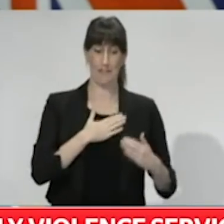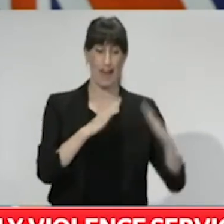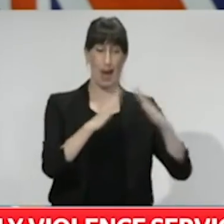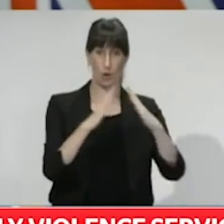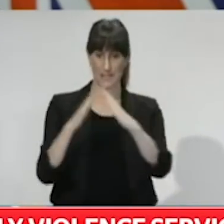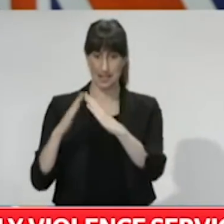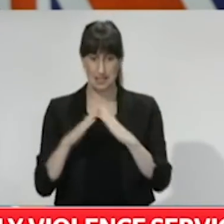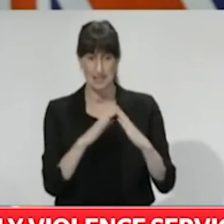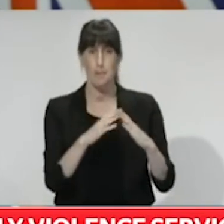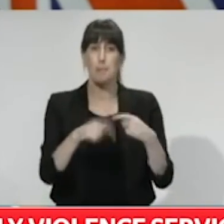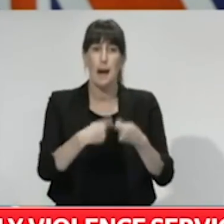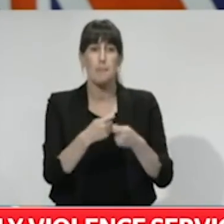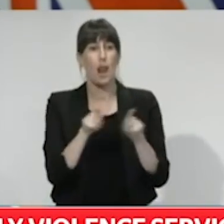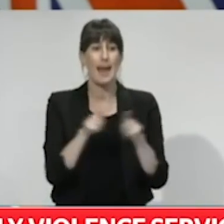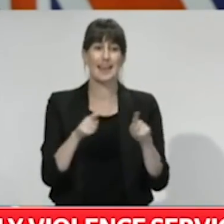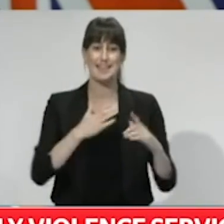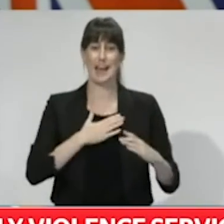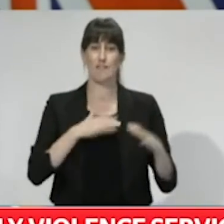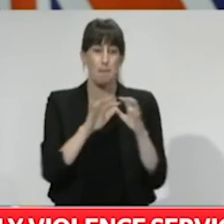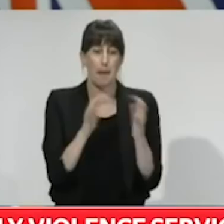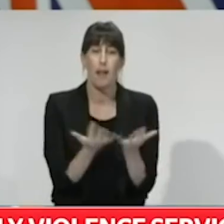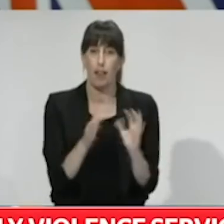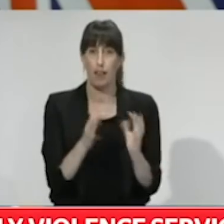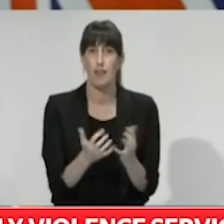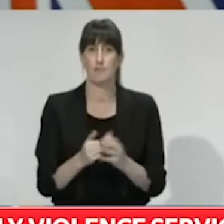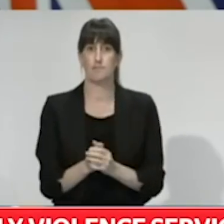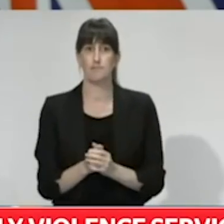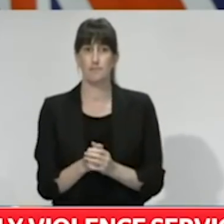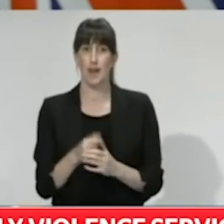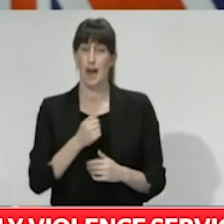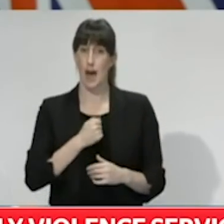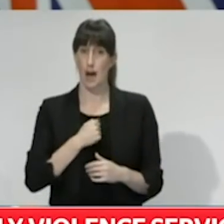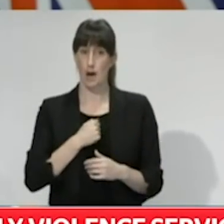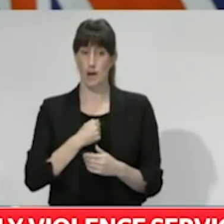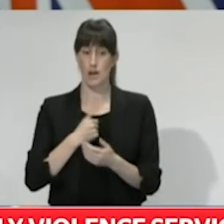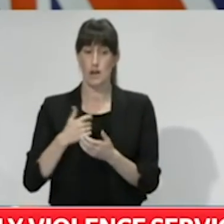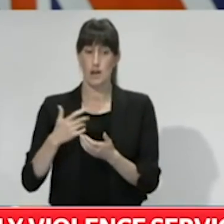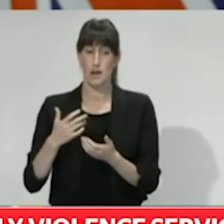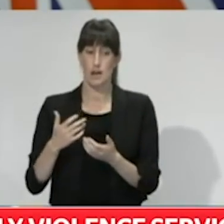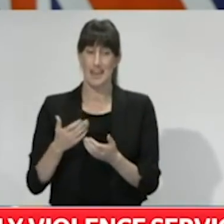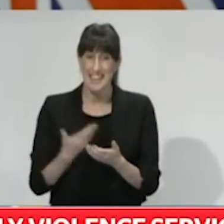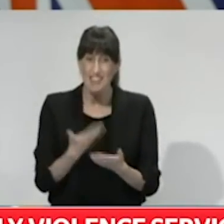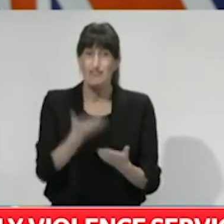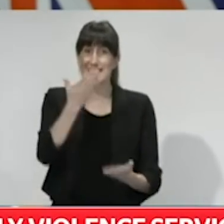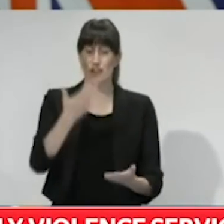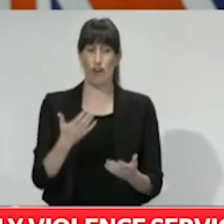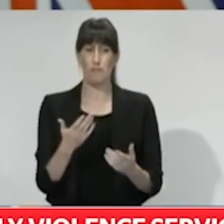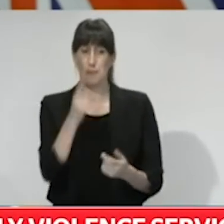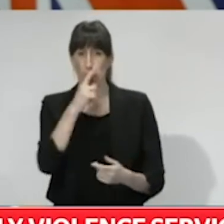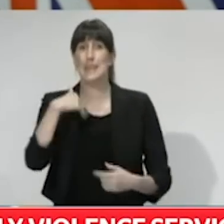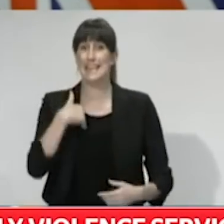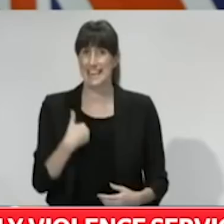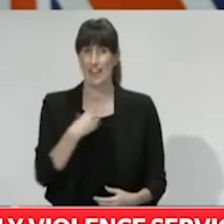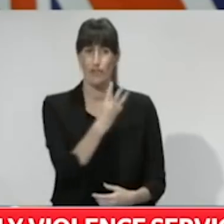35% increase on the same period last year. And with that increased demand has come the need to be